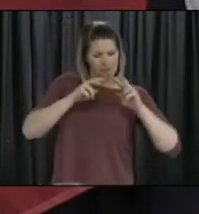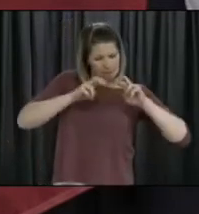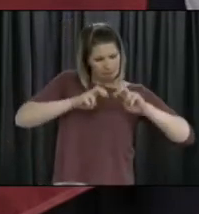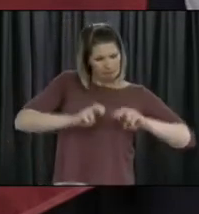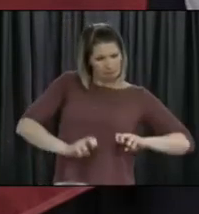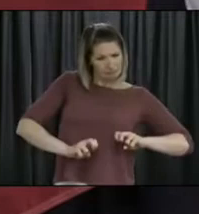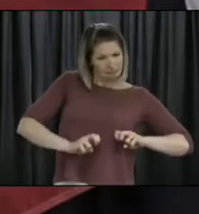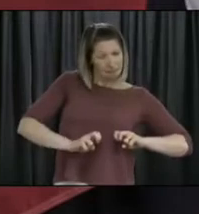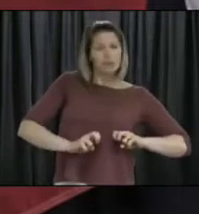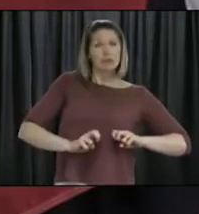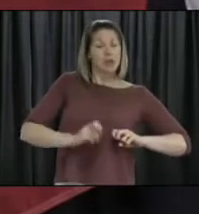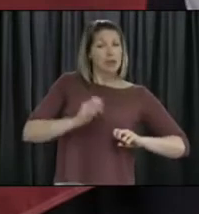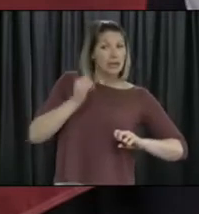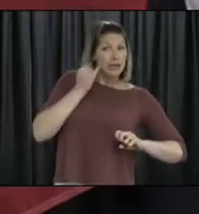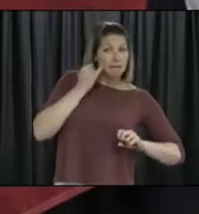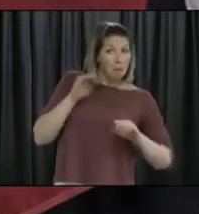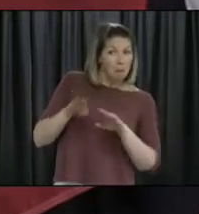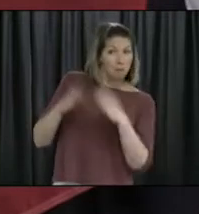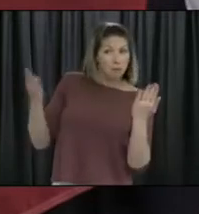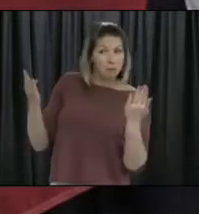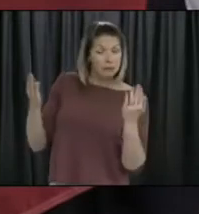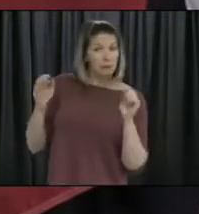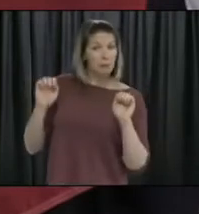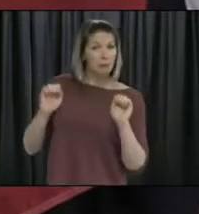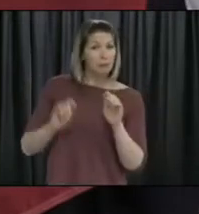impact would be on our communities.